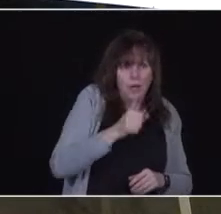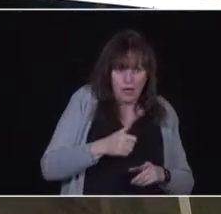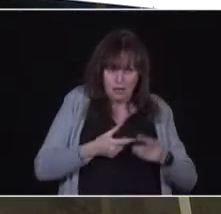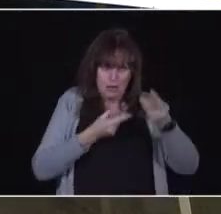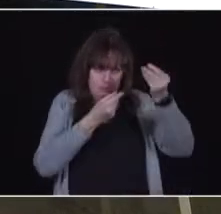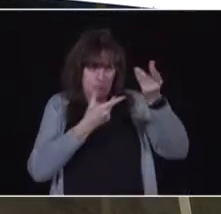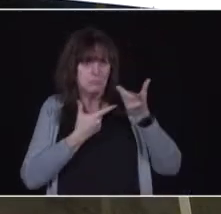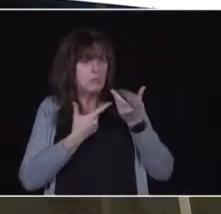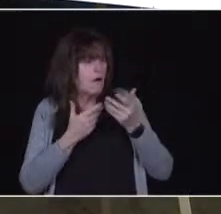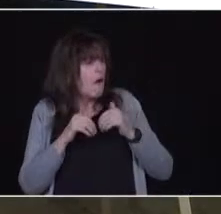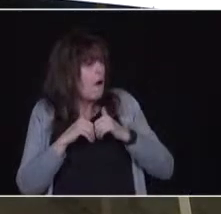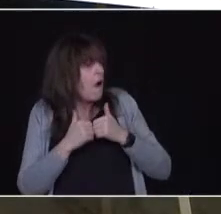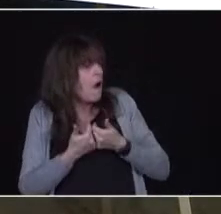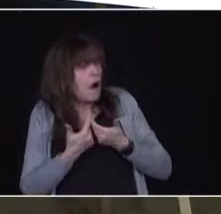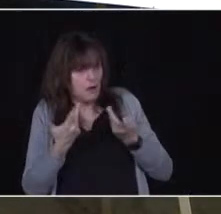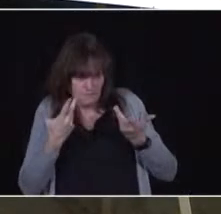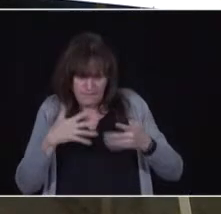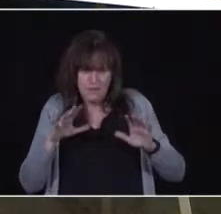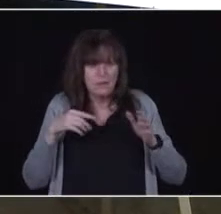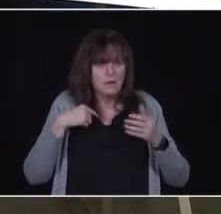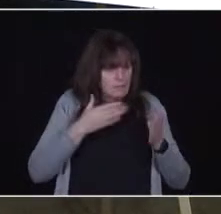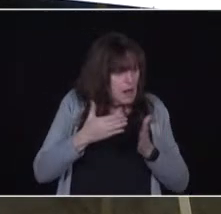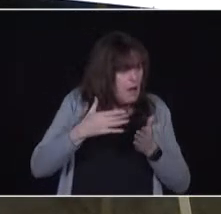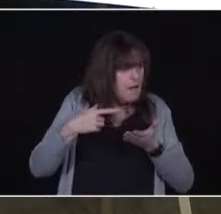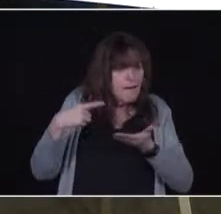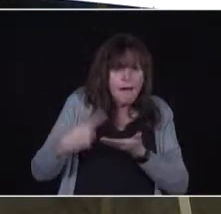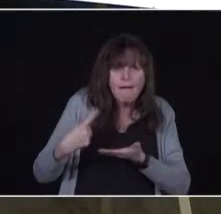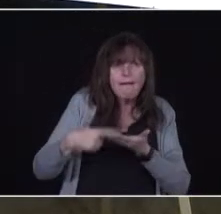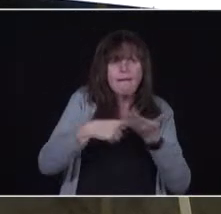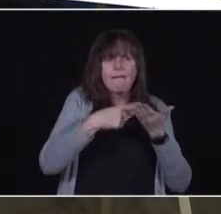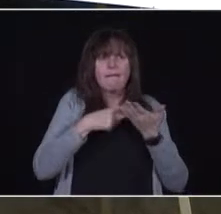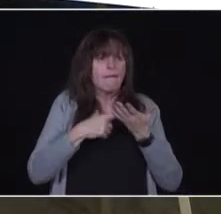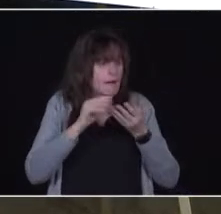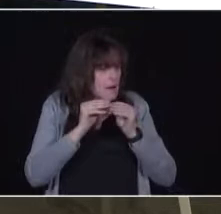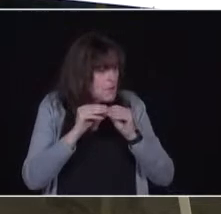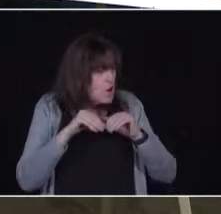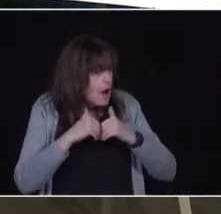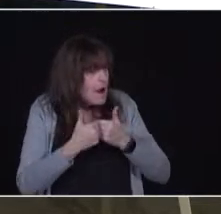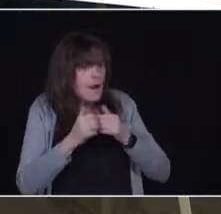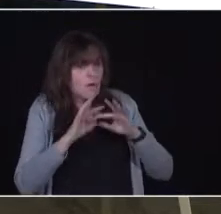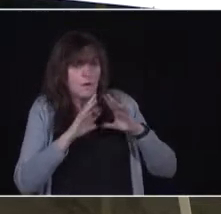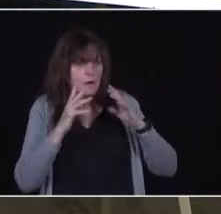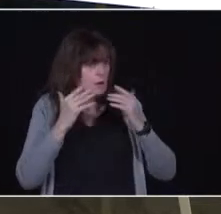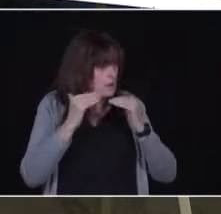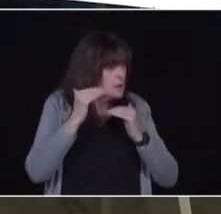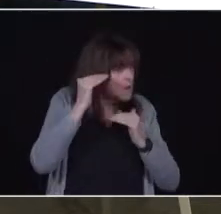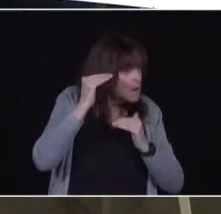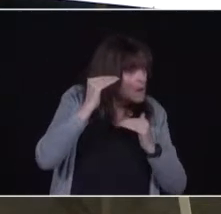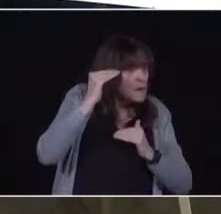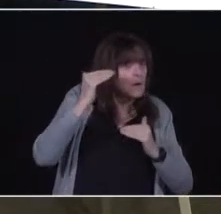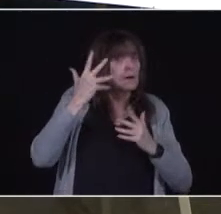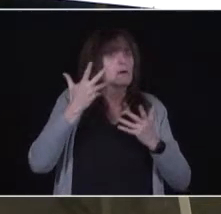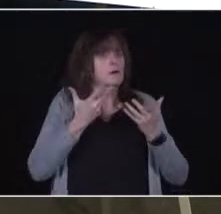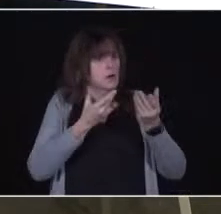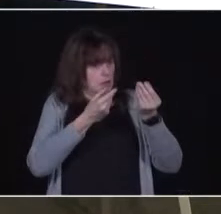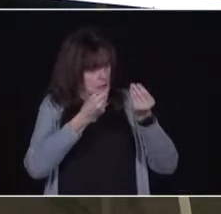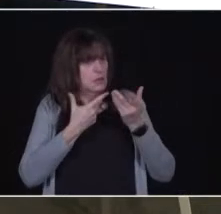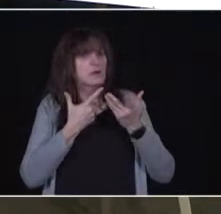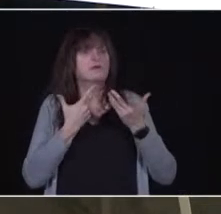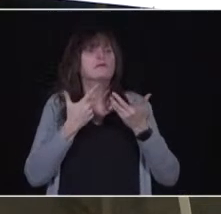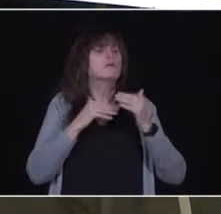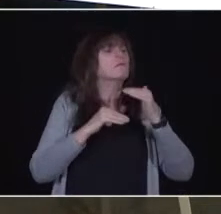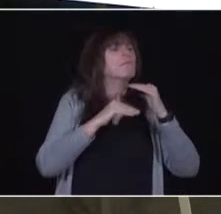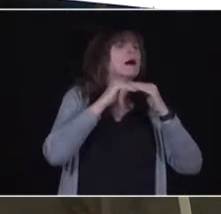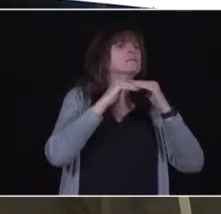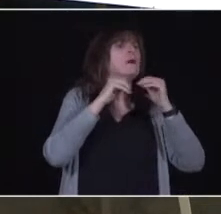during the tabletop exercises, during the knowledge sharing sessions, and we said, tell us what maximum, and then tell us how long it would take you to get